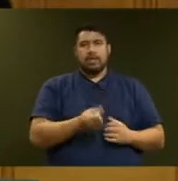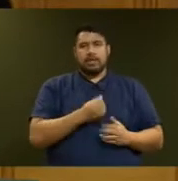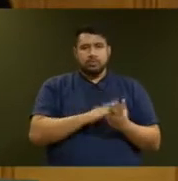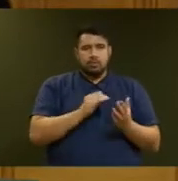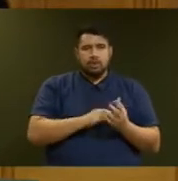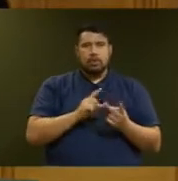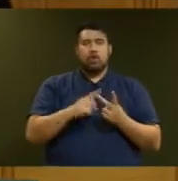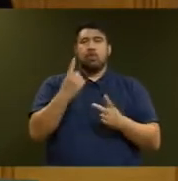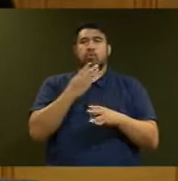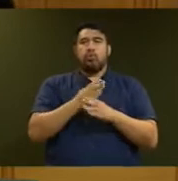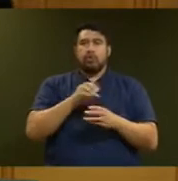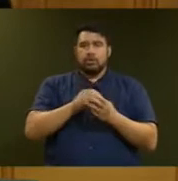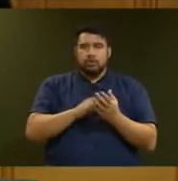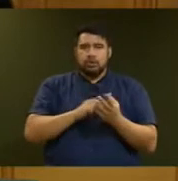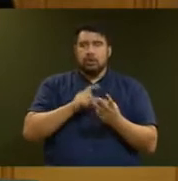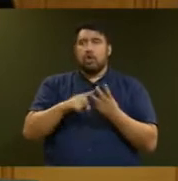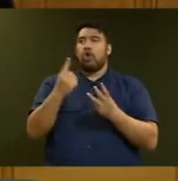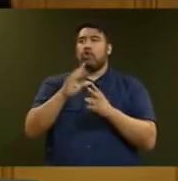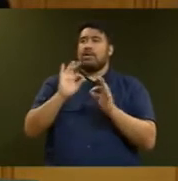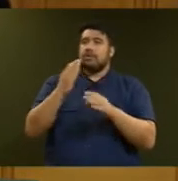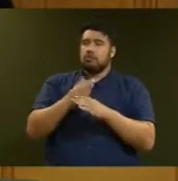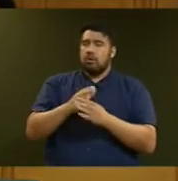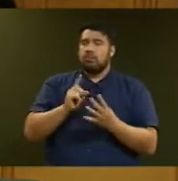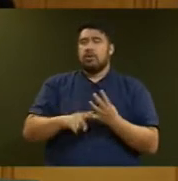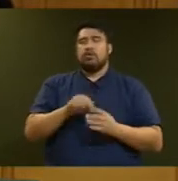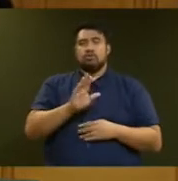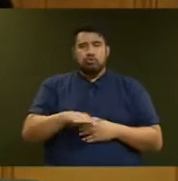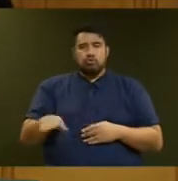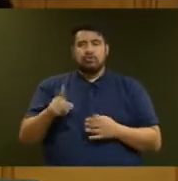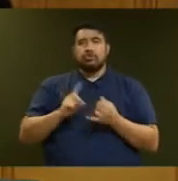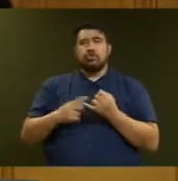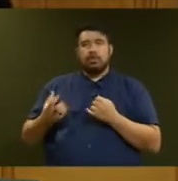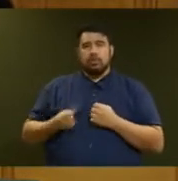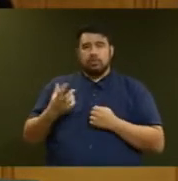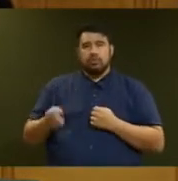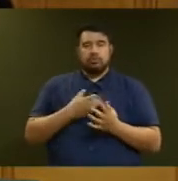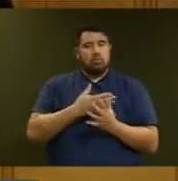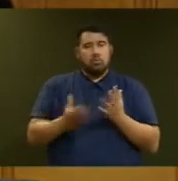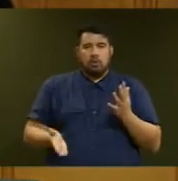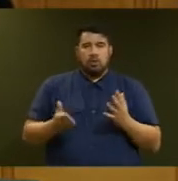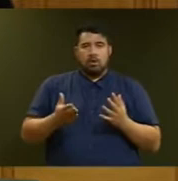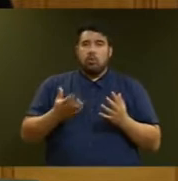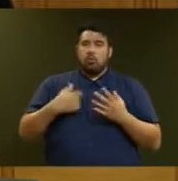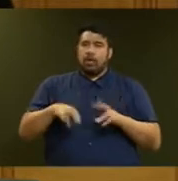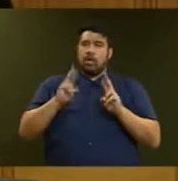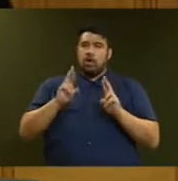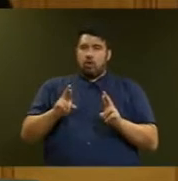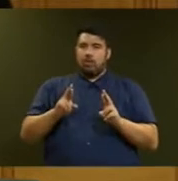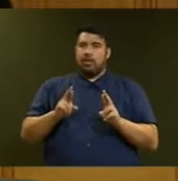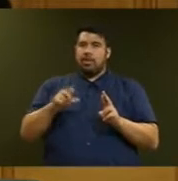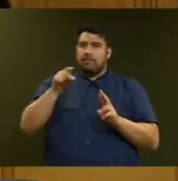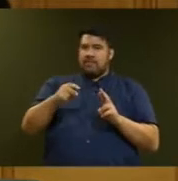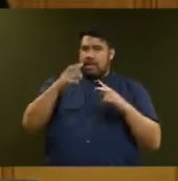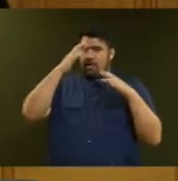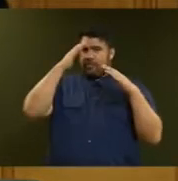Zealanders, those out of work, children and our superannuitants. We aren't placing our hopes on the trickle down theory because